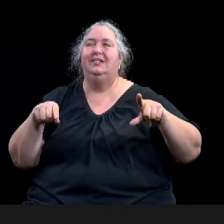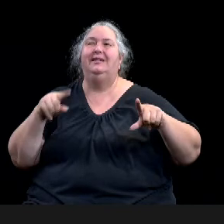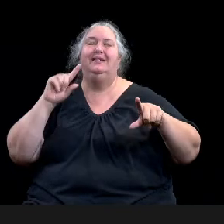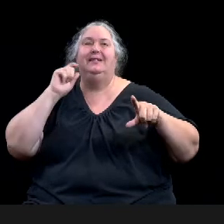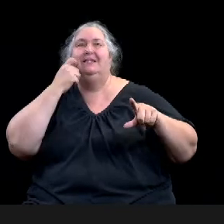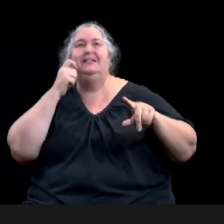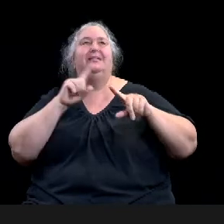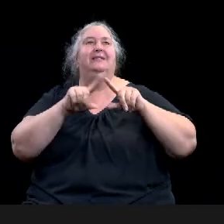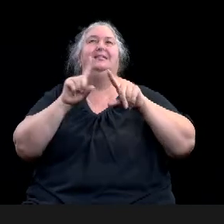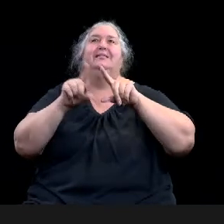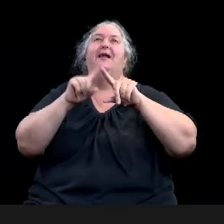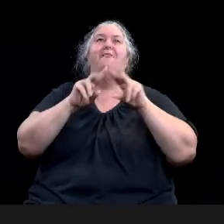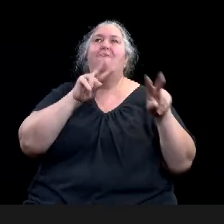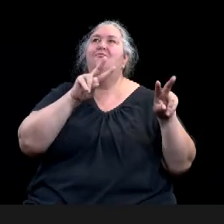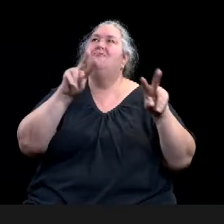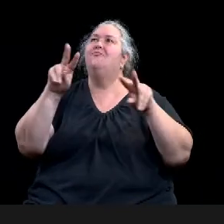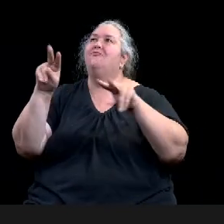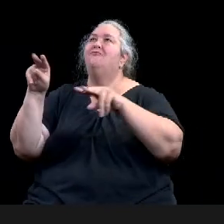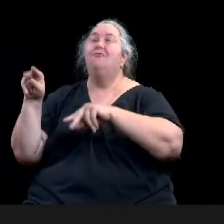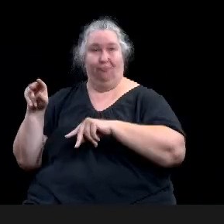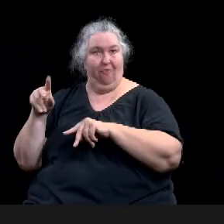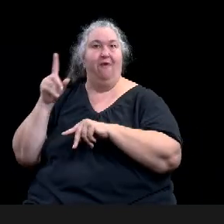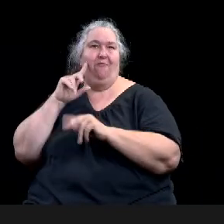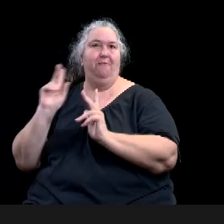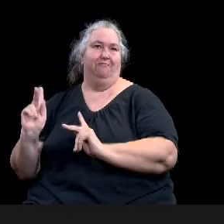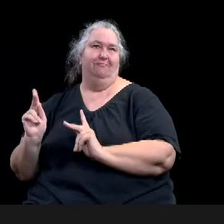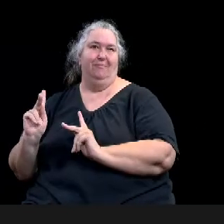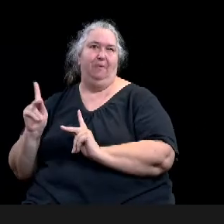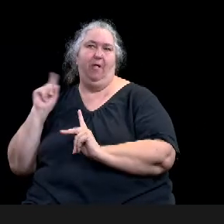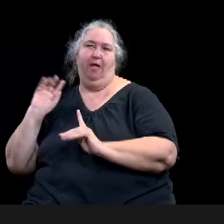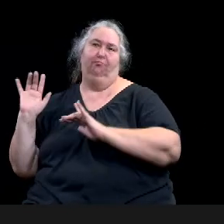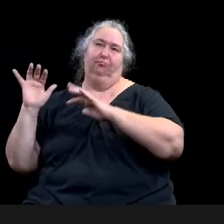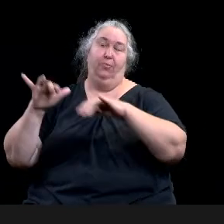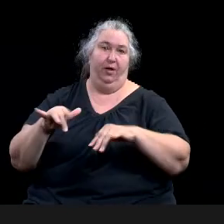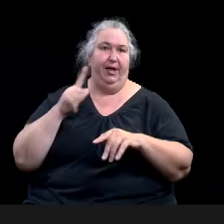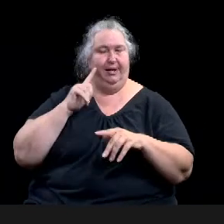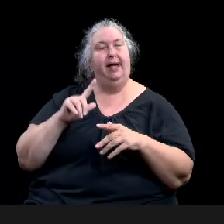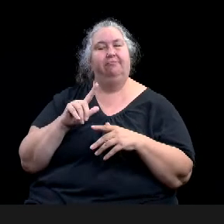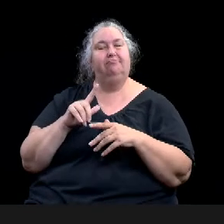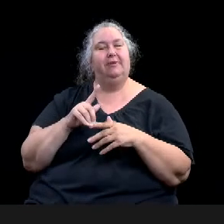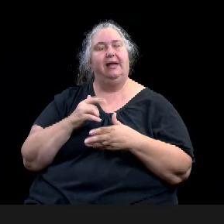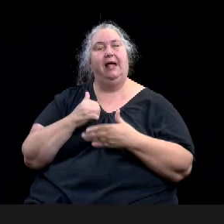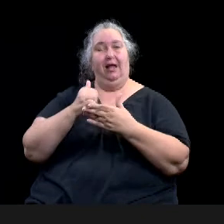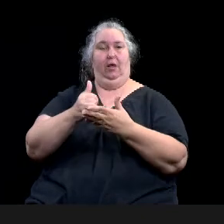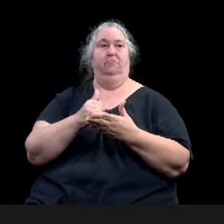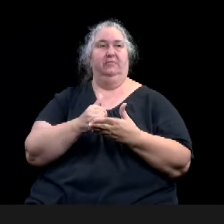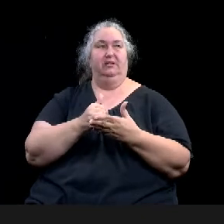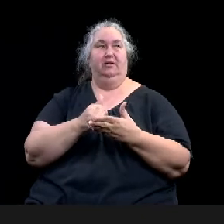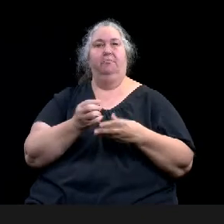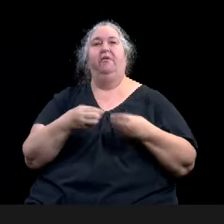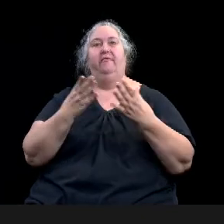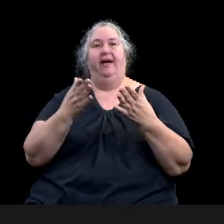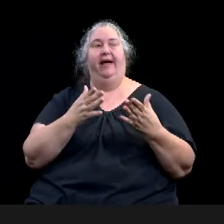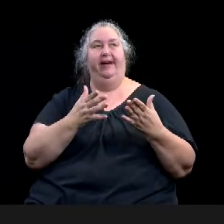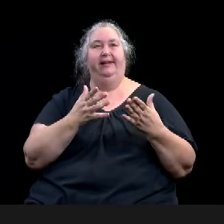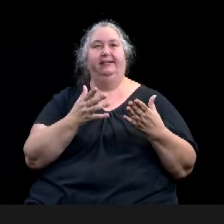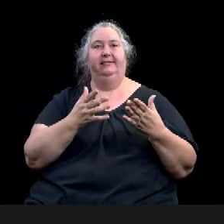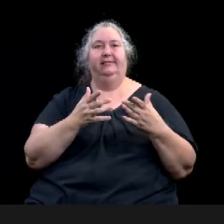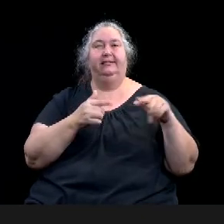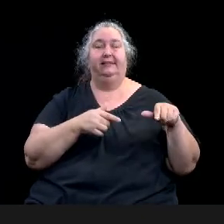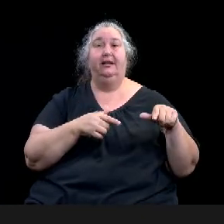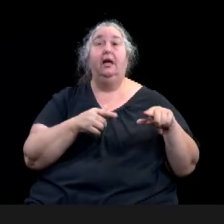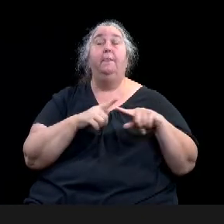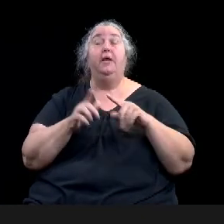In terms of unrealized potential before Magnolia, which was the catalyst project of, of Waco,